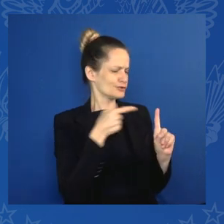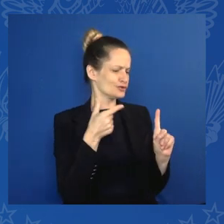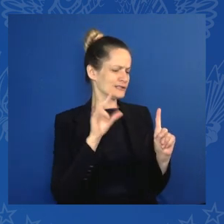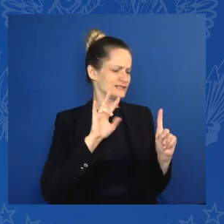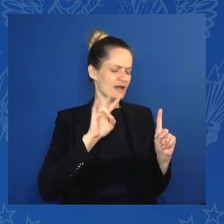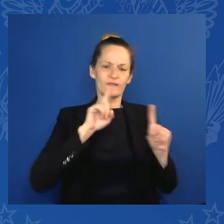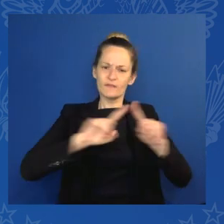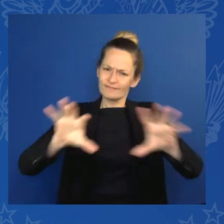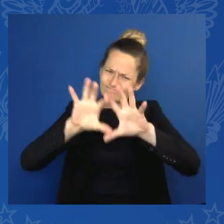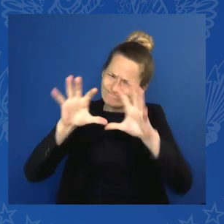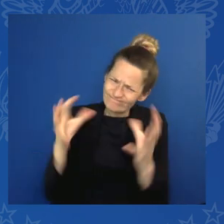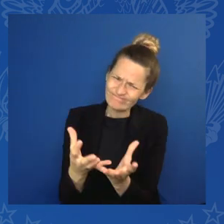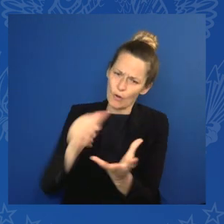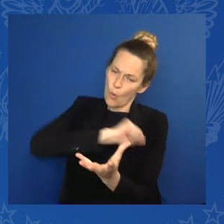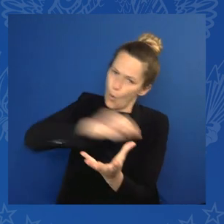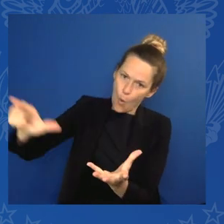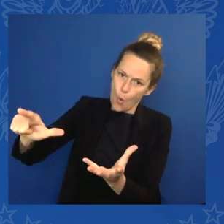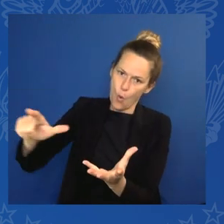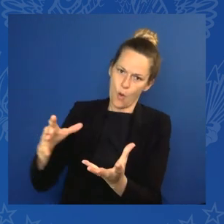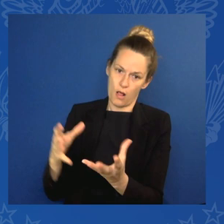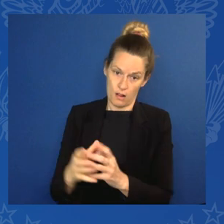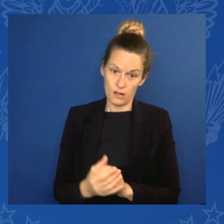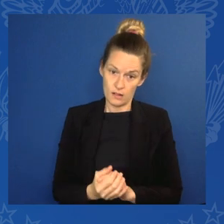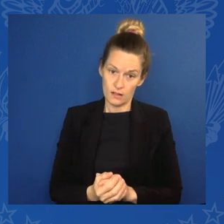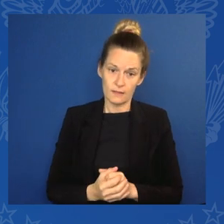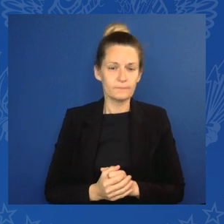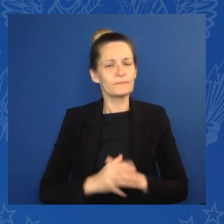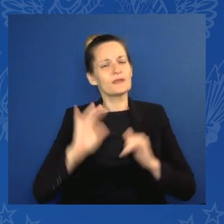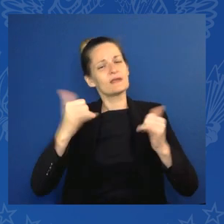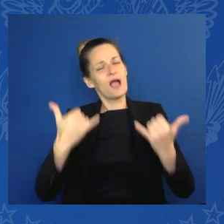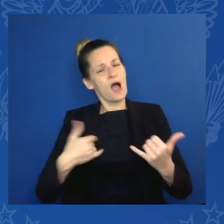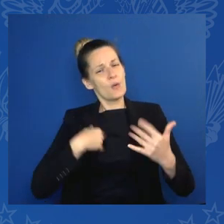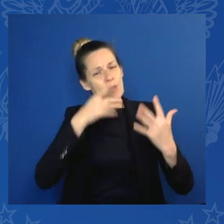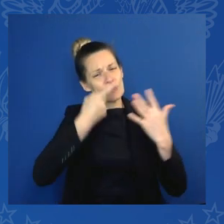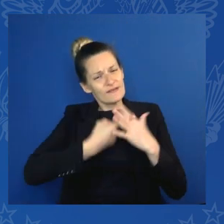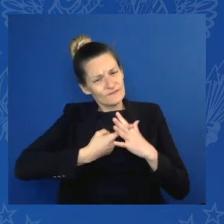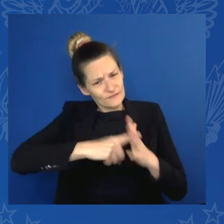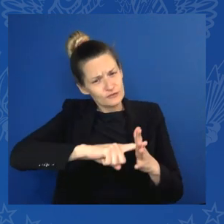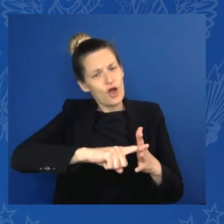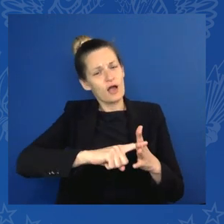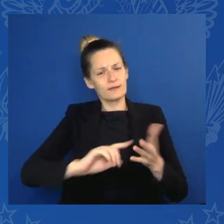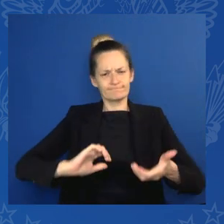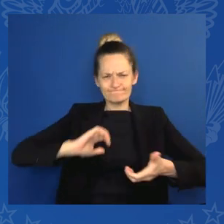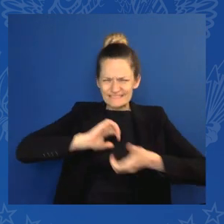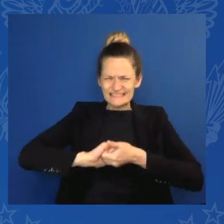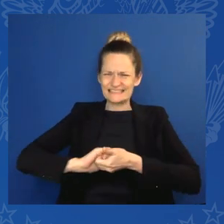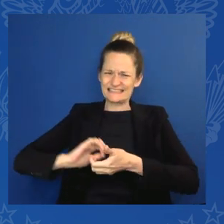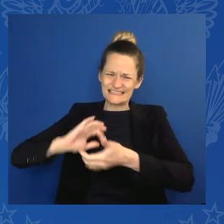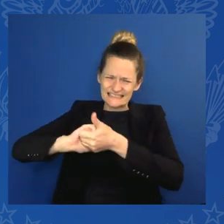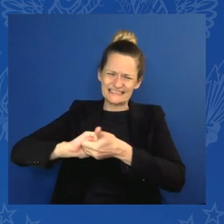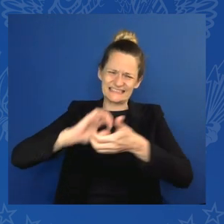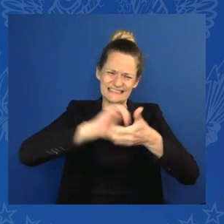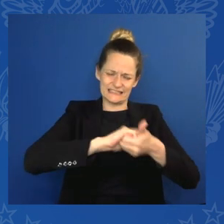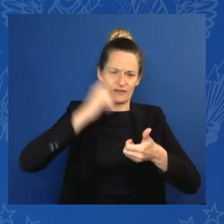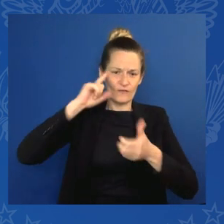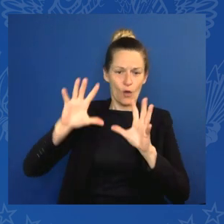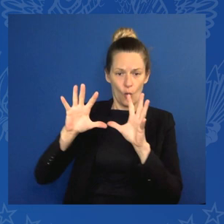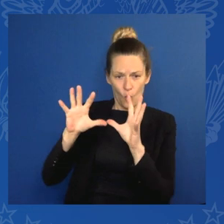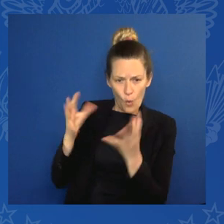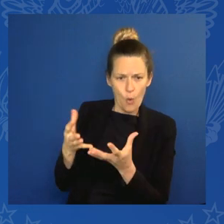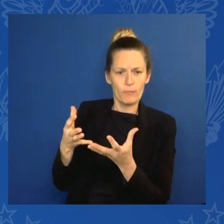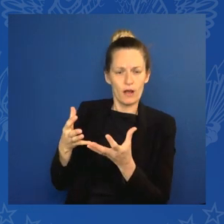Partnership for Global Infrastructure and Investment. We collectively have dozens of projects already underway around the globe.